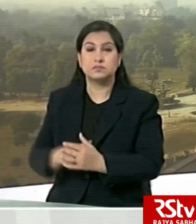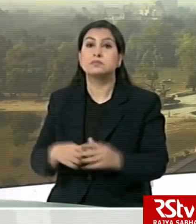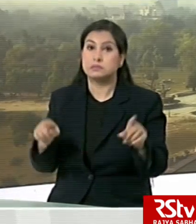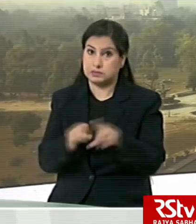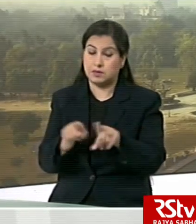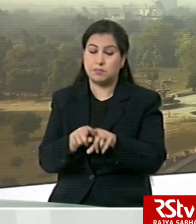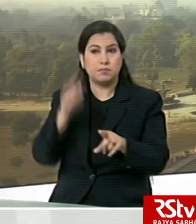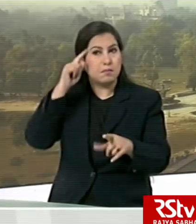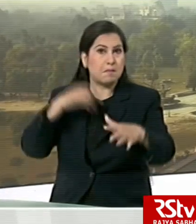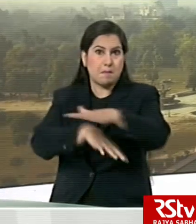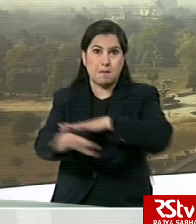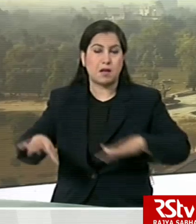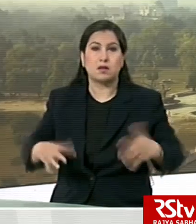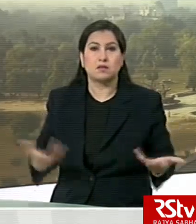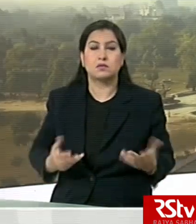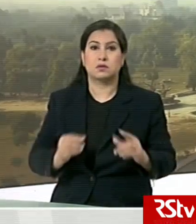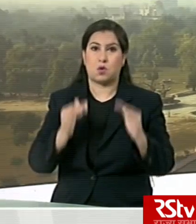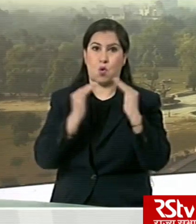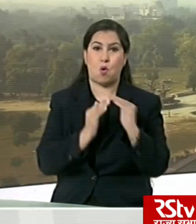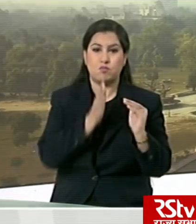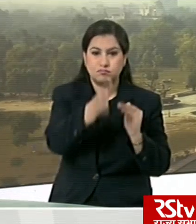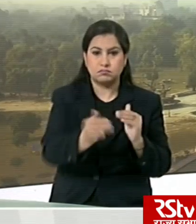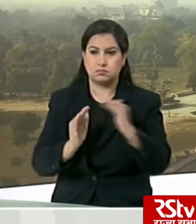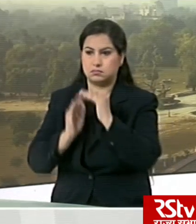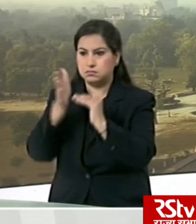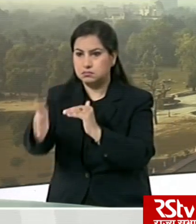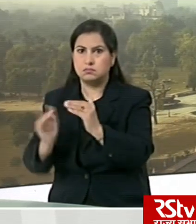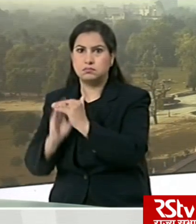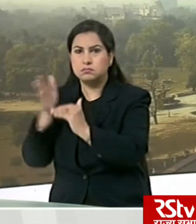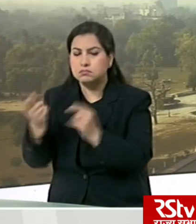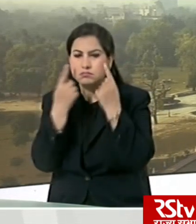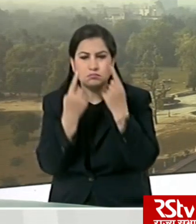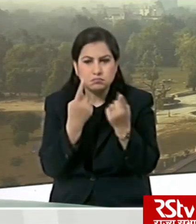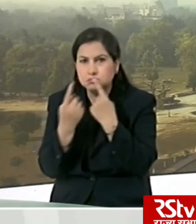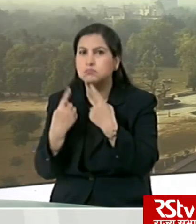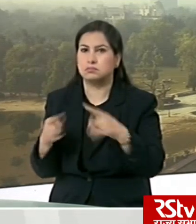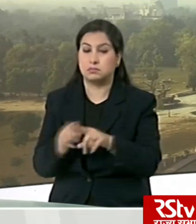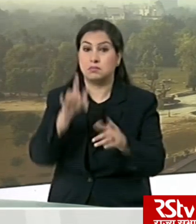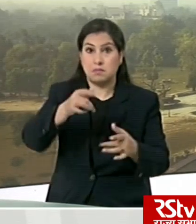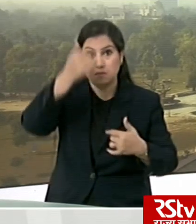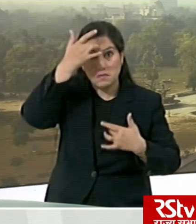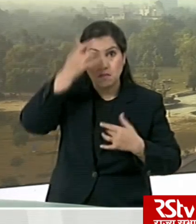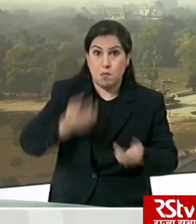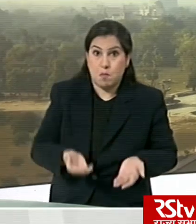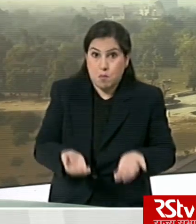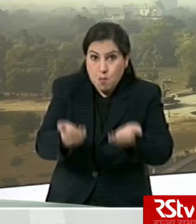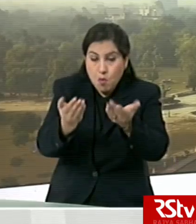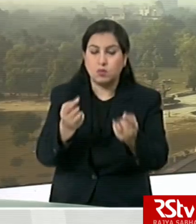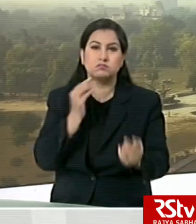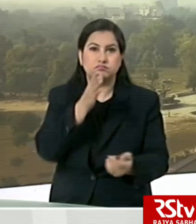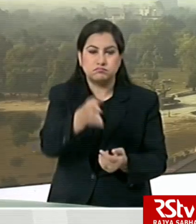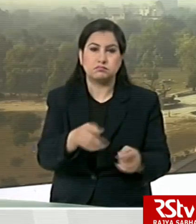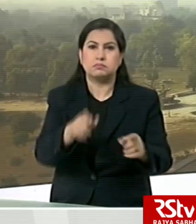also, door-to-door survey is being conducted in the COVID-19 active areas. And patients with cough,